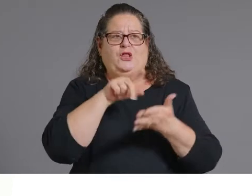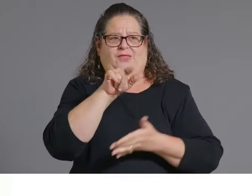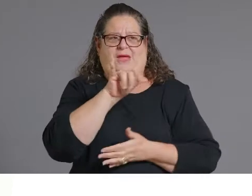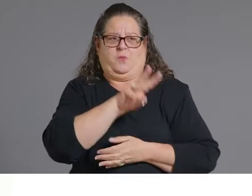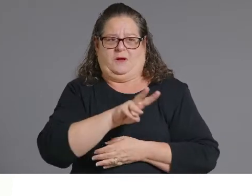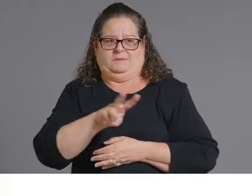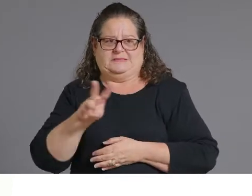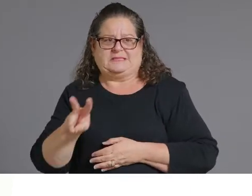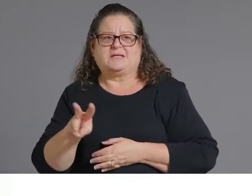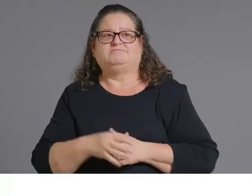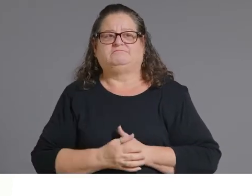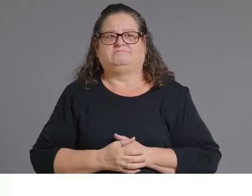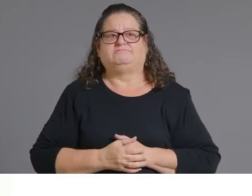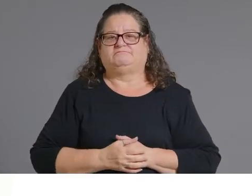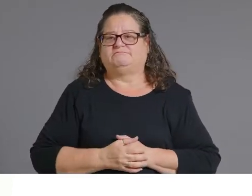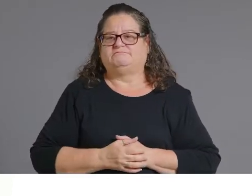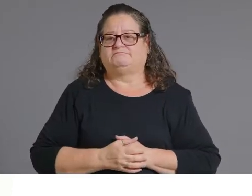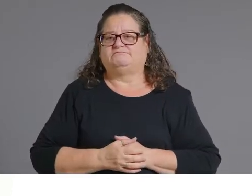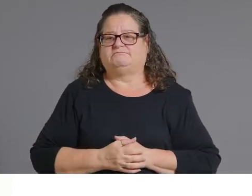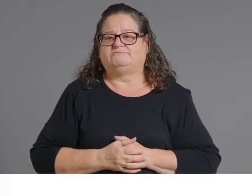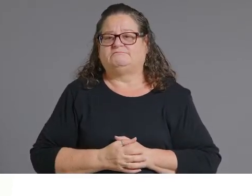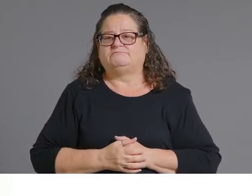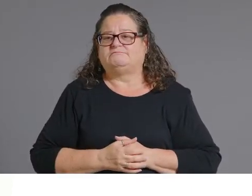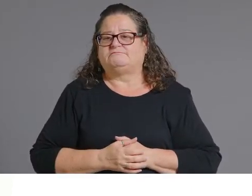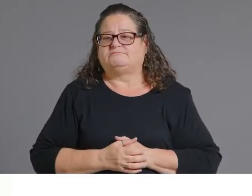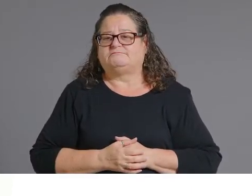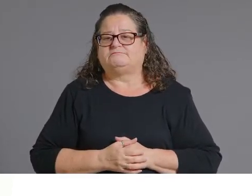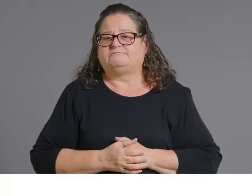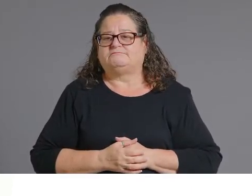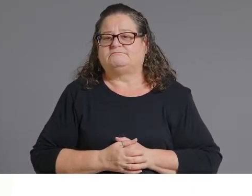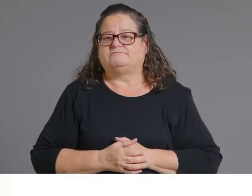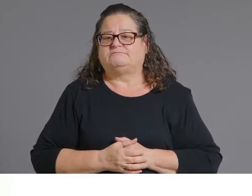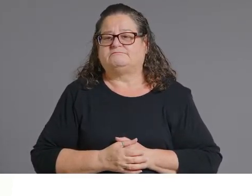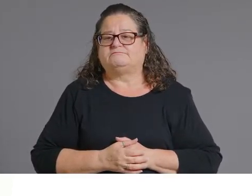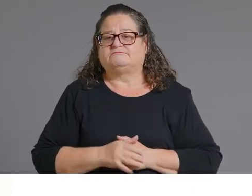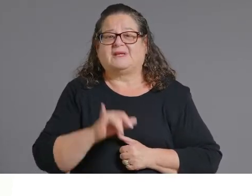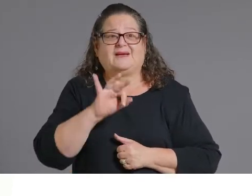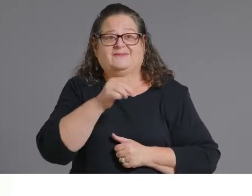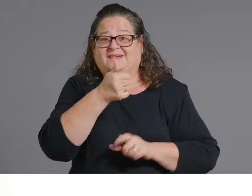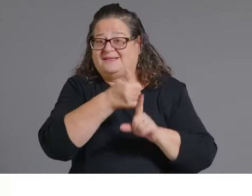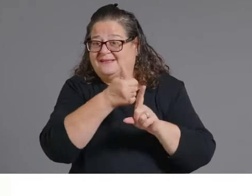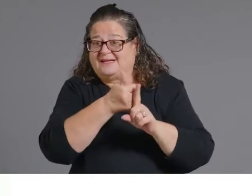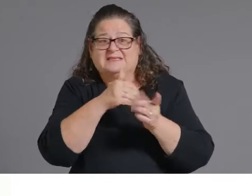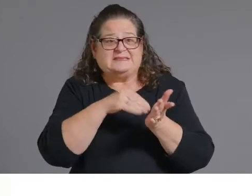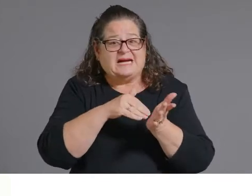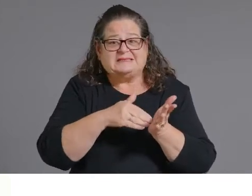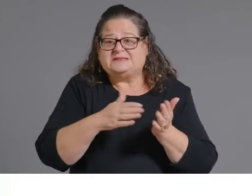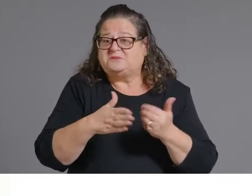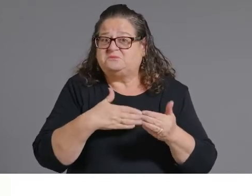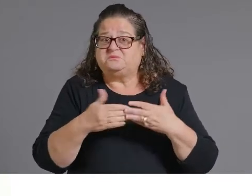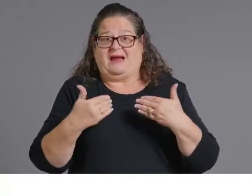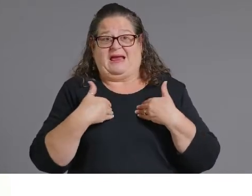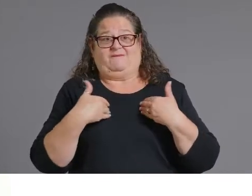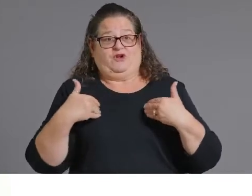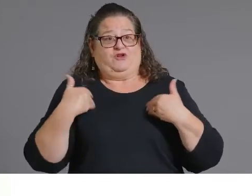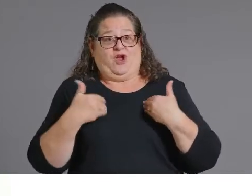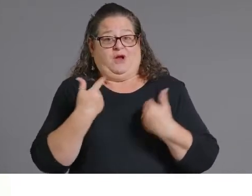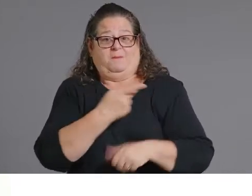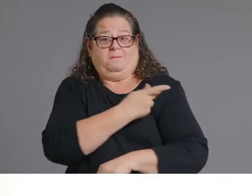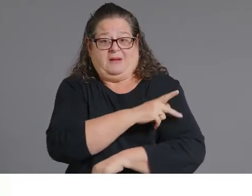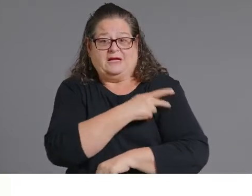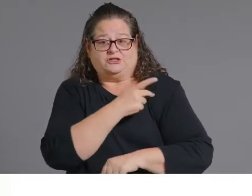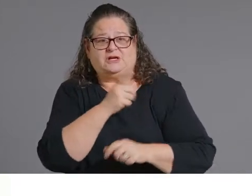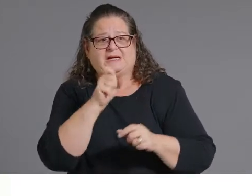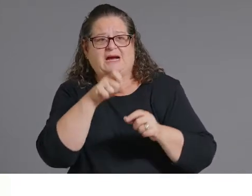work with that age population you are more than welcome to download these these tools and